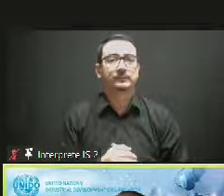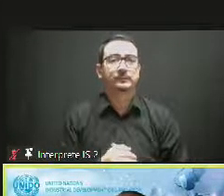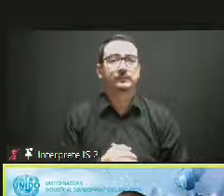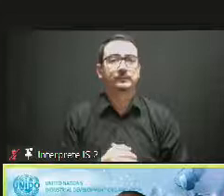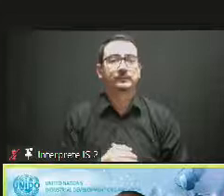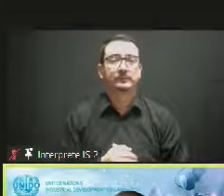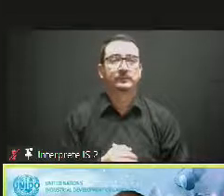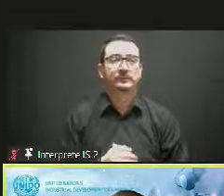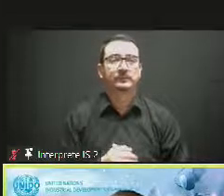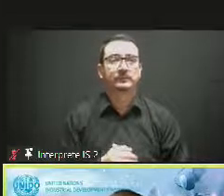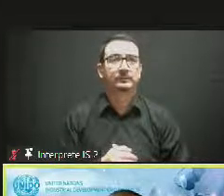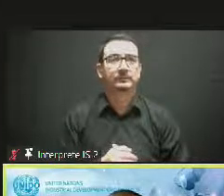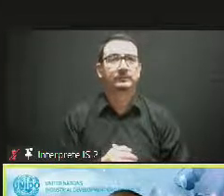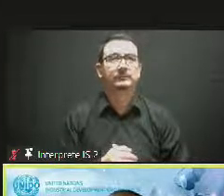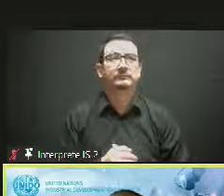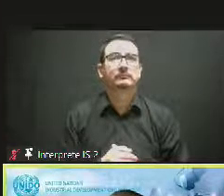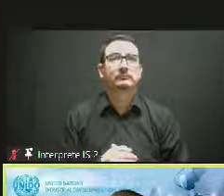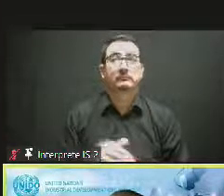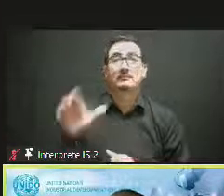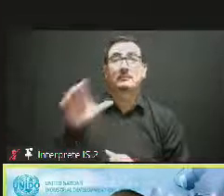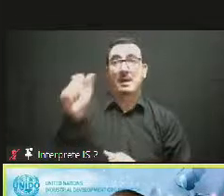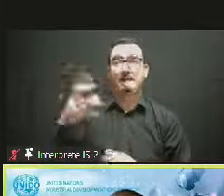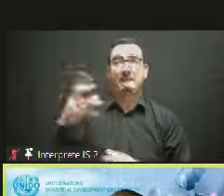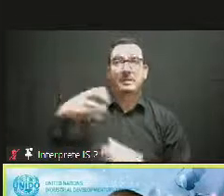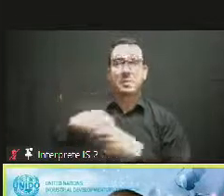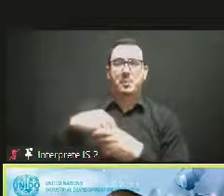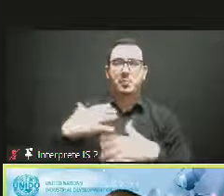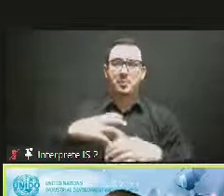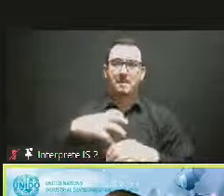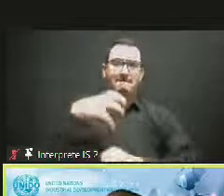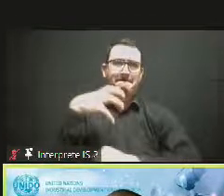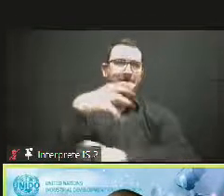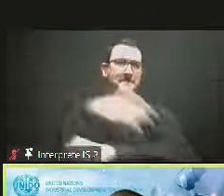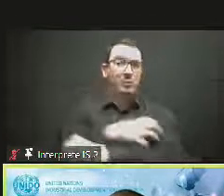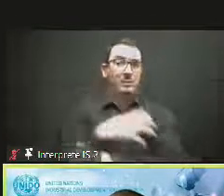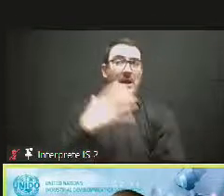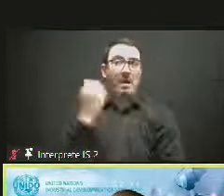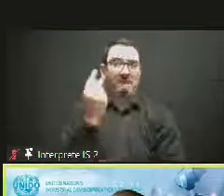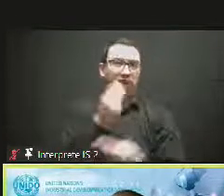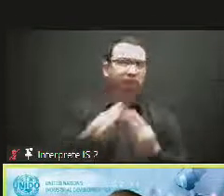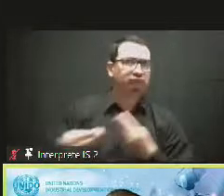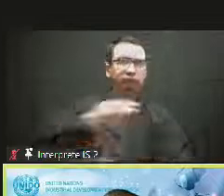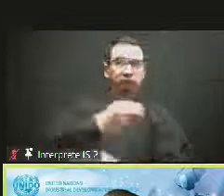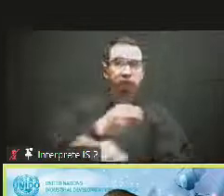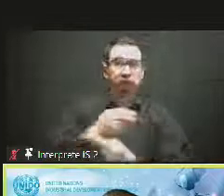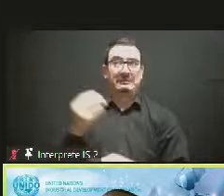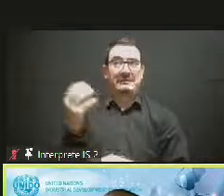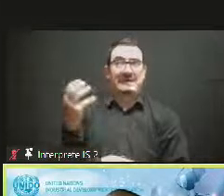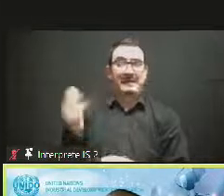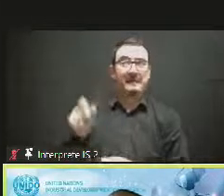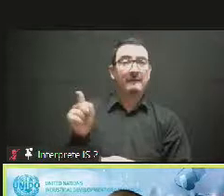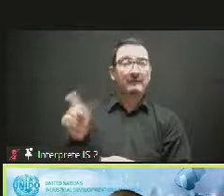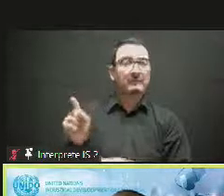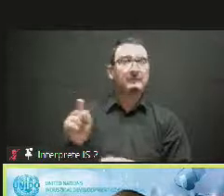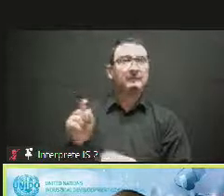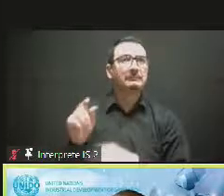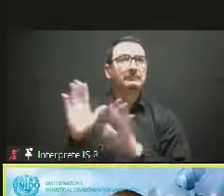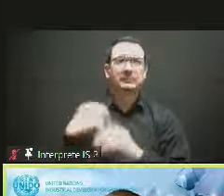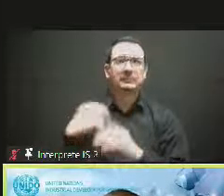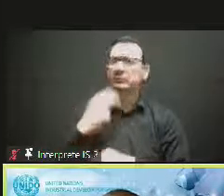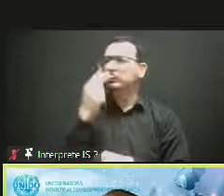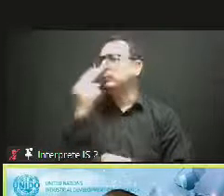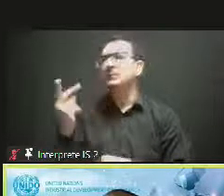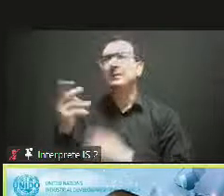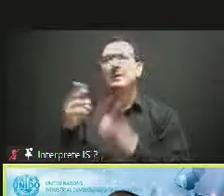considering all the different developments in Nigeria, South Africa, in many countries, Kenya, etc.,